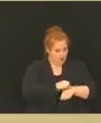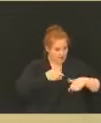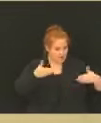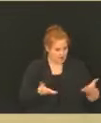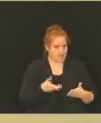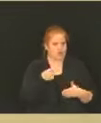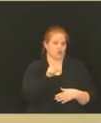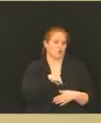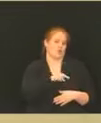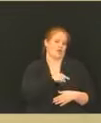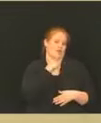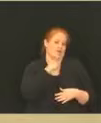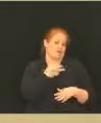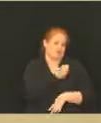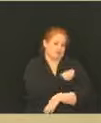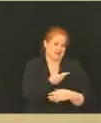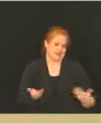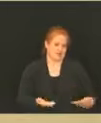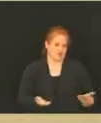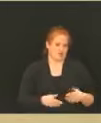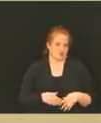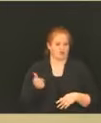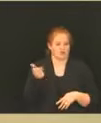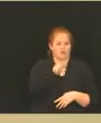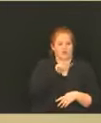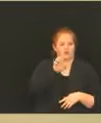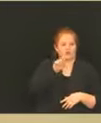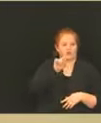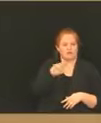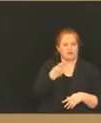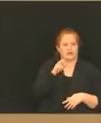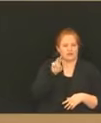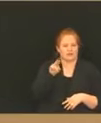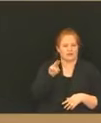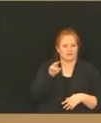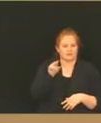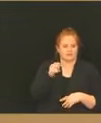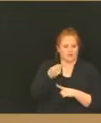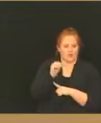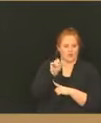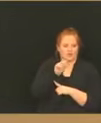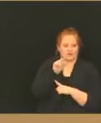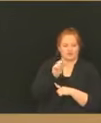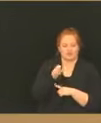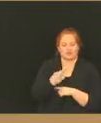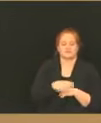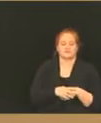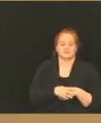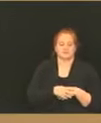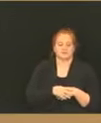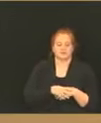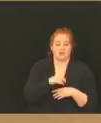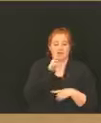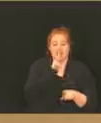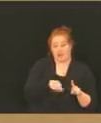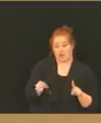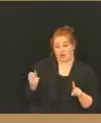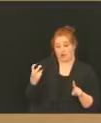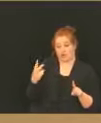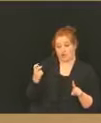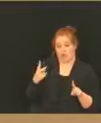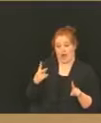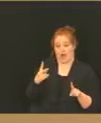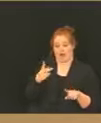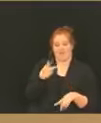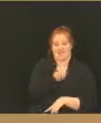you're qualified for the vaccine. I will also chime in that because the K through 12 vaccination clinics are going to be very directed